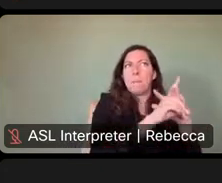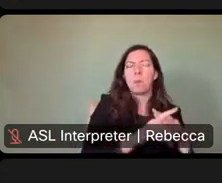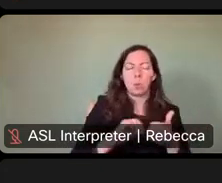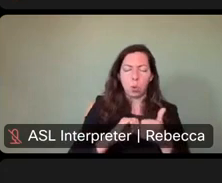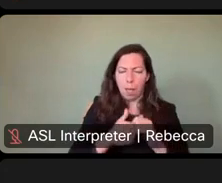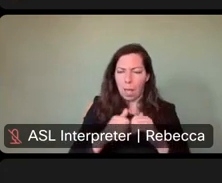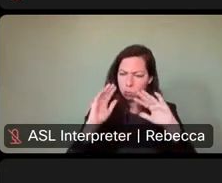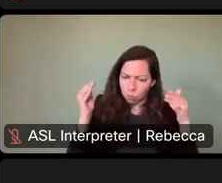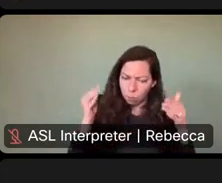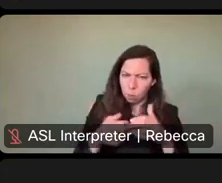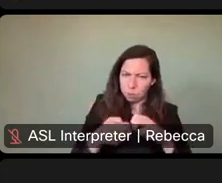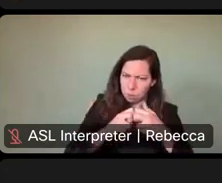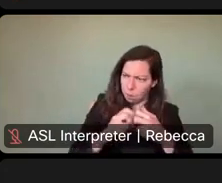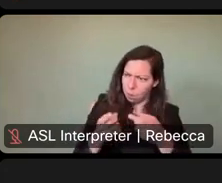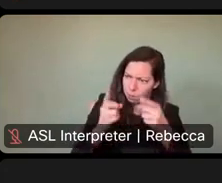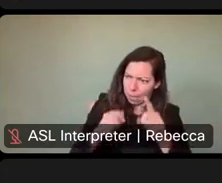problems where they're happening.